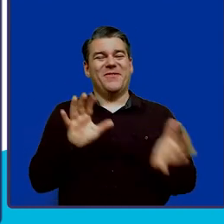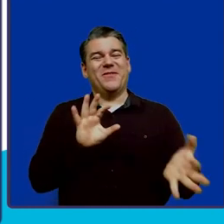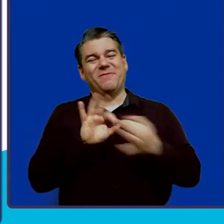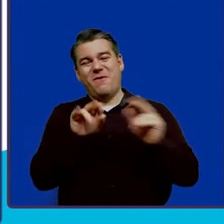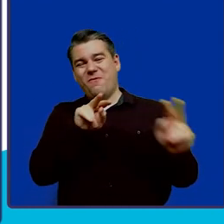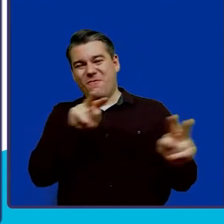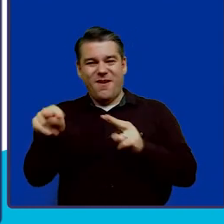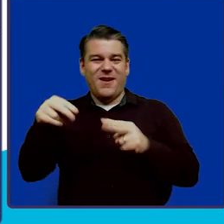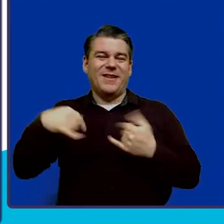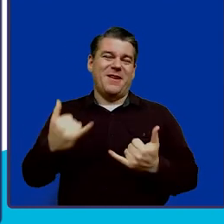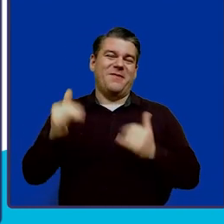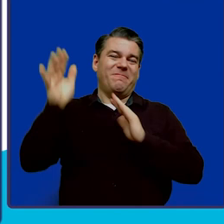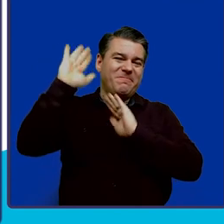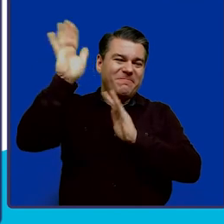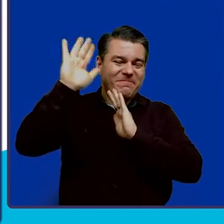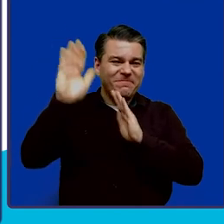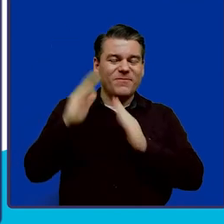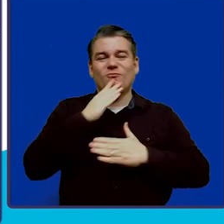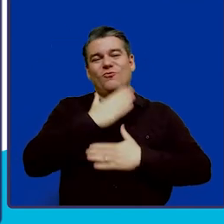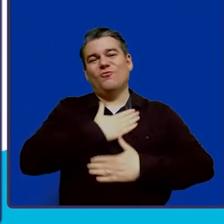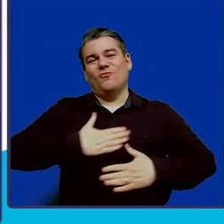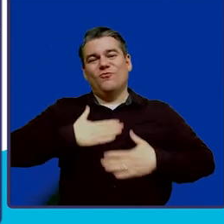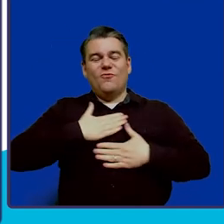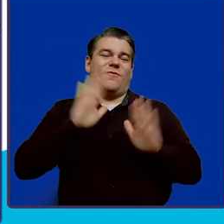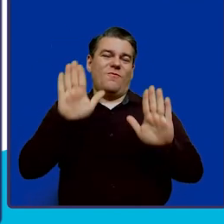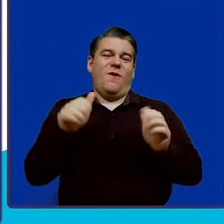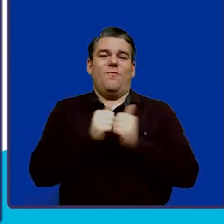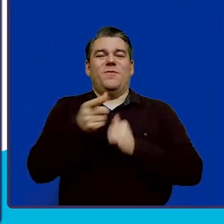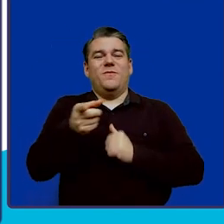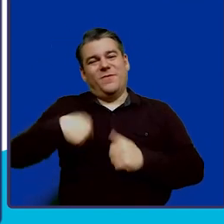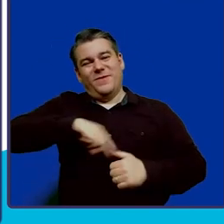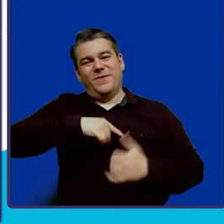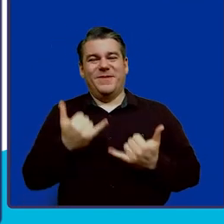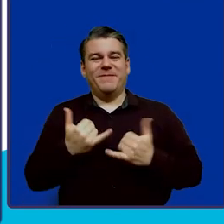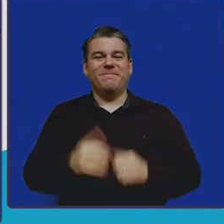this WB ABLE session. It's been great to have you with us today.